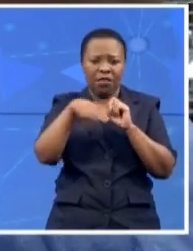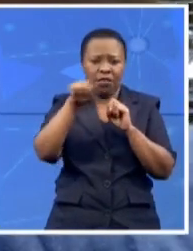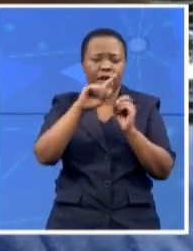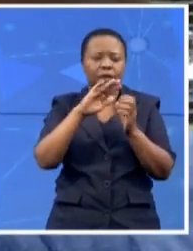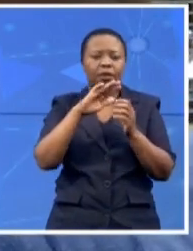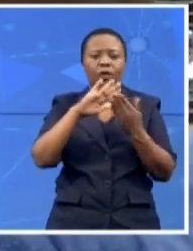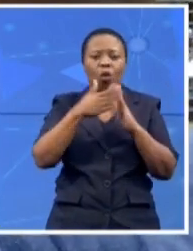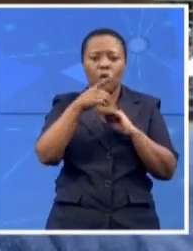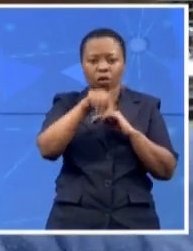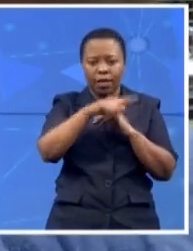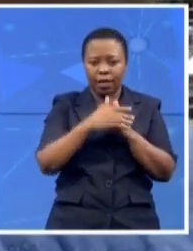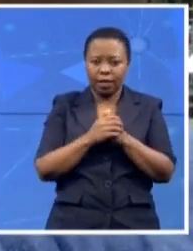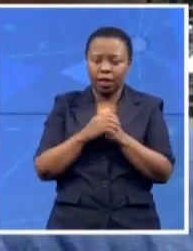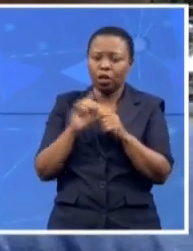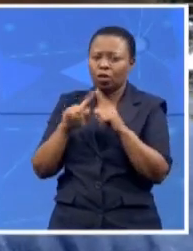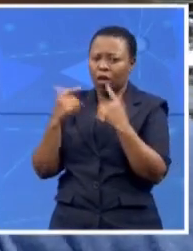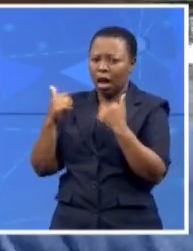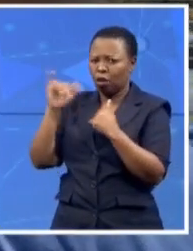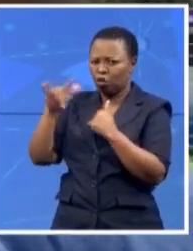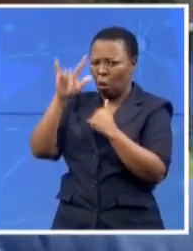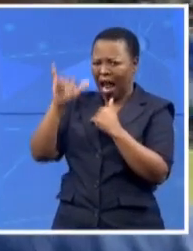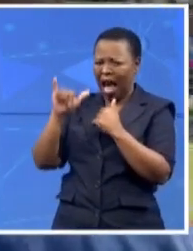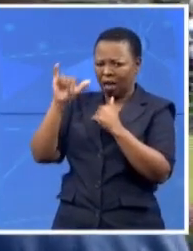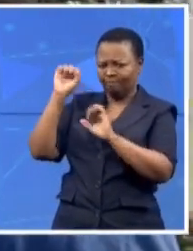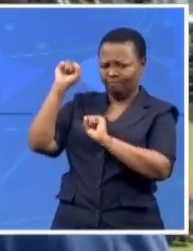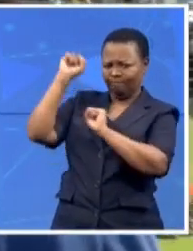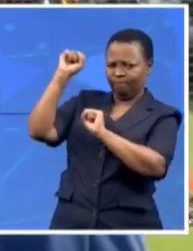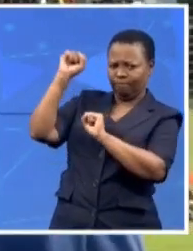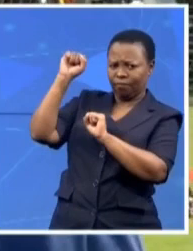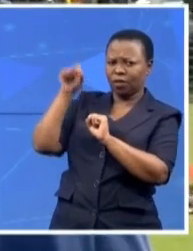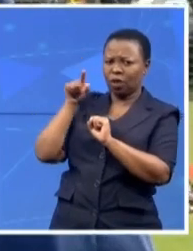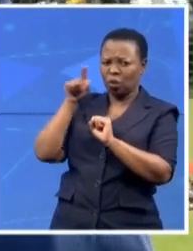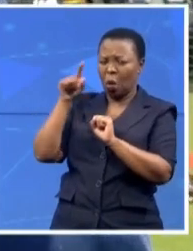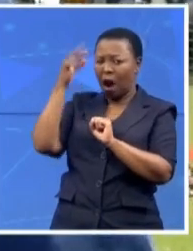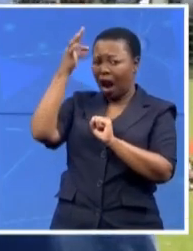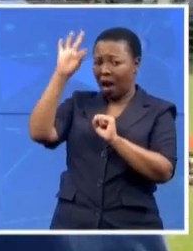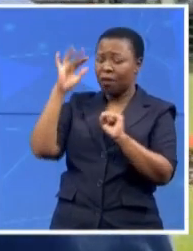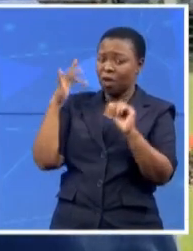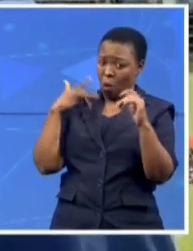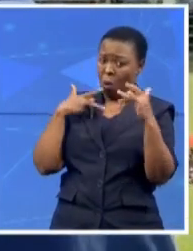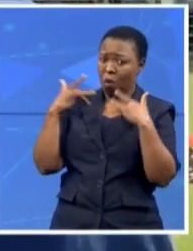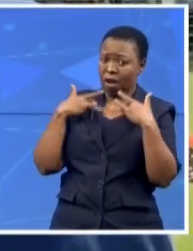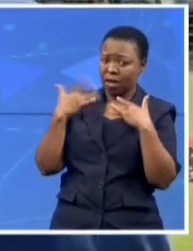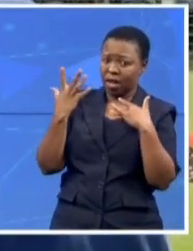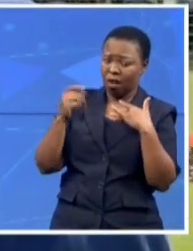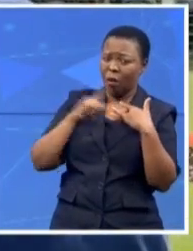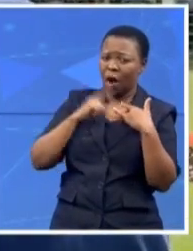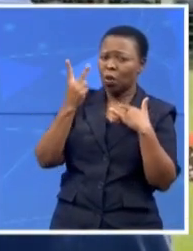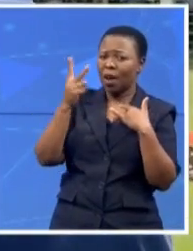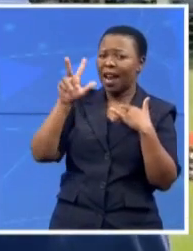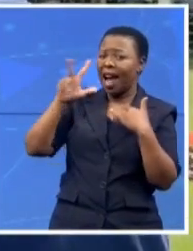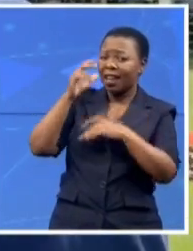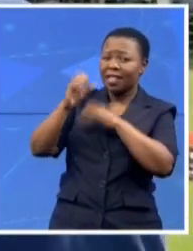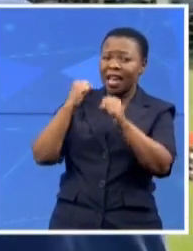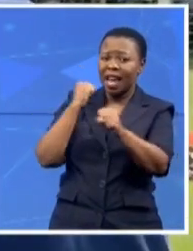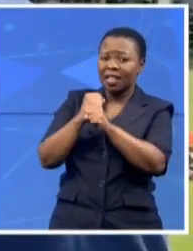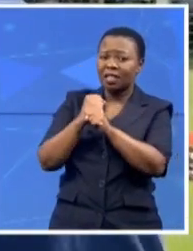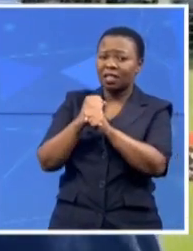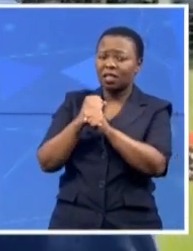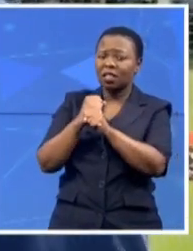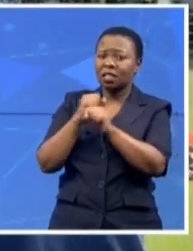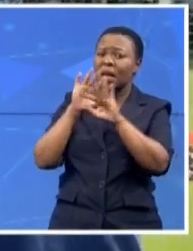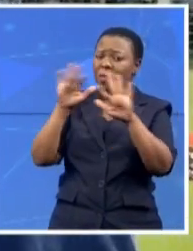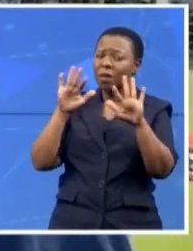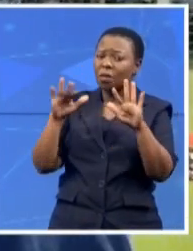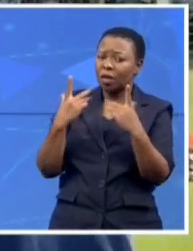you must be worried as government that 28 years on, you find people reacting like that to a democratic government.